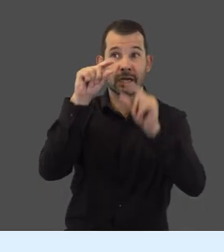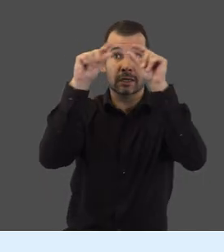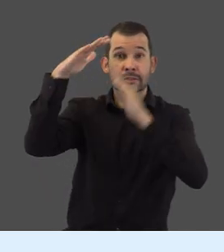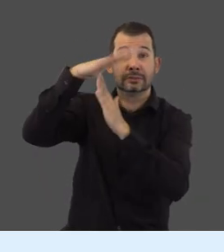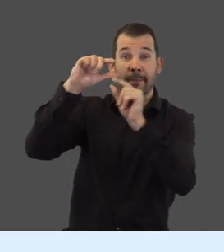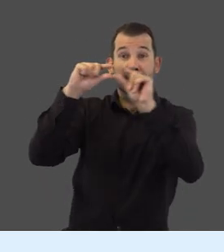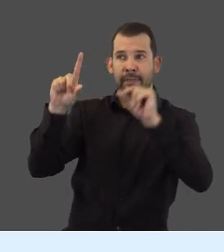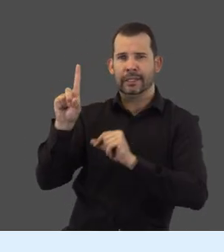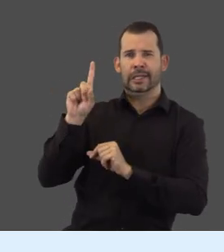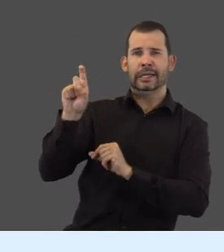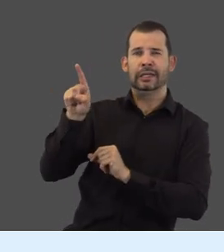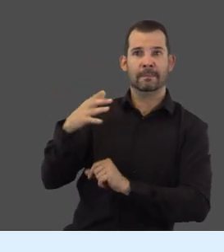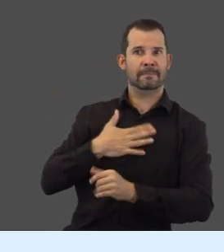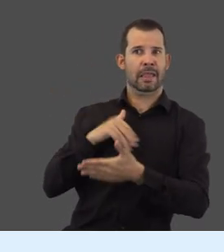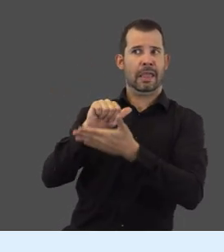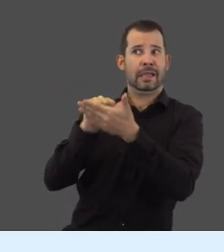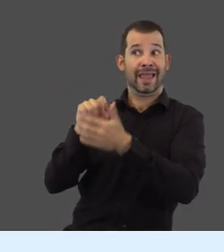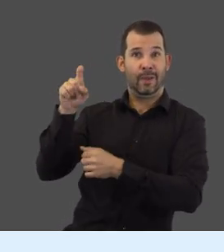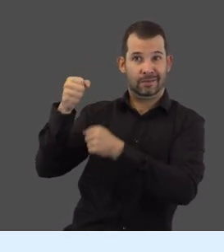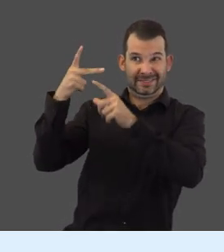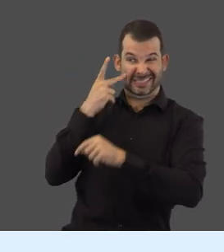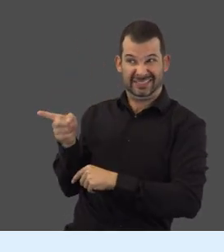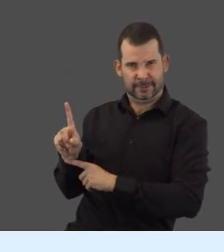and click on My Account.